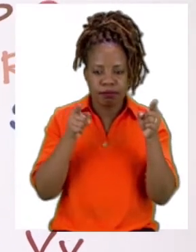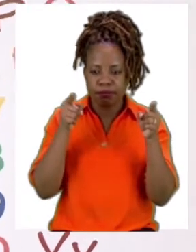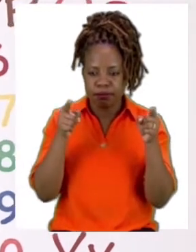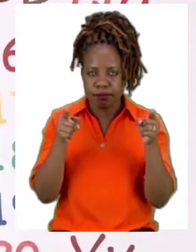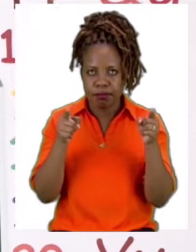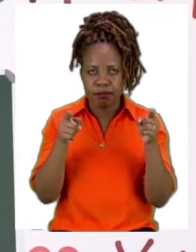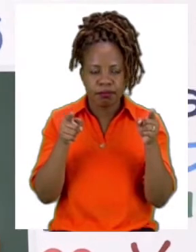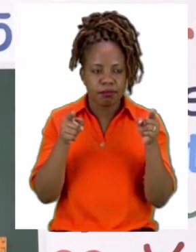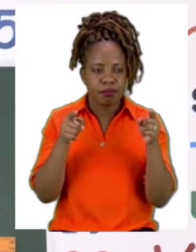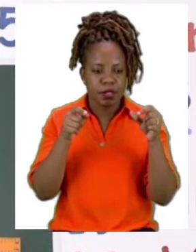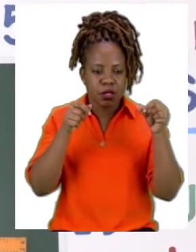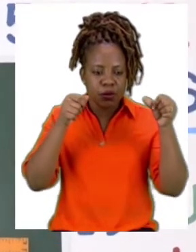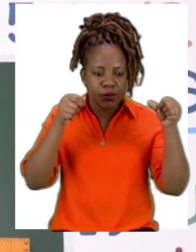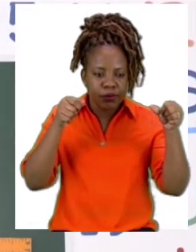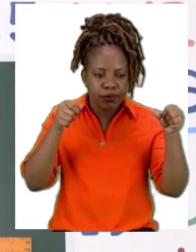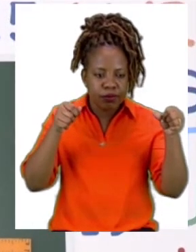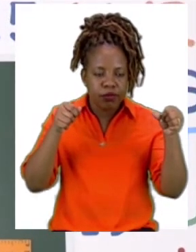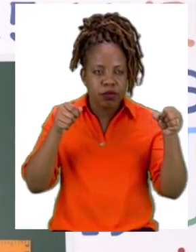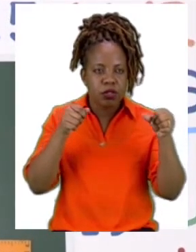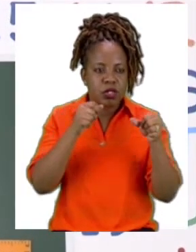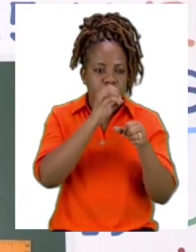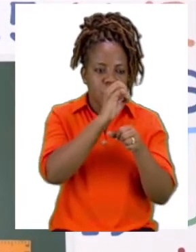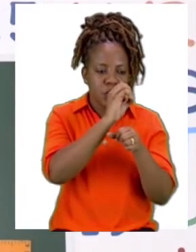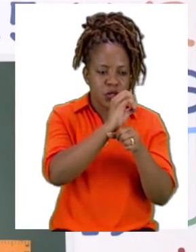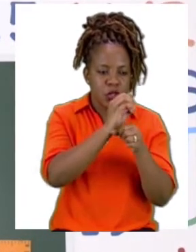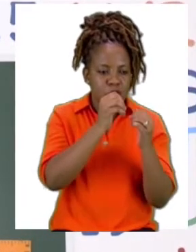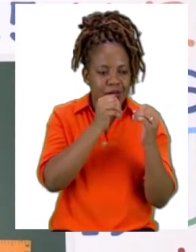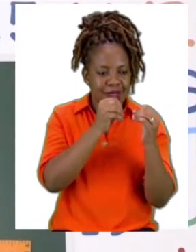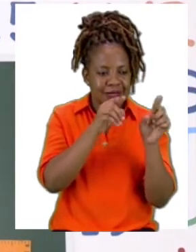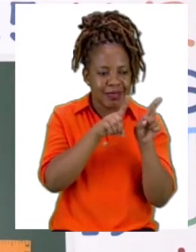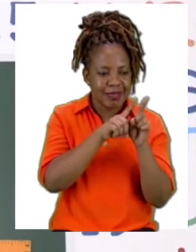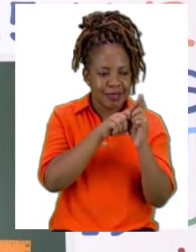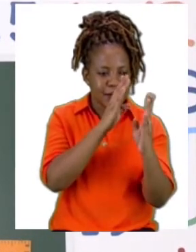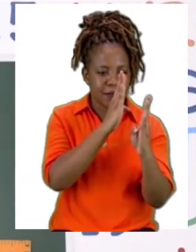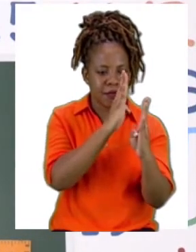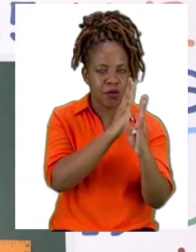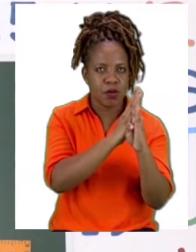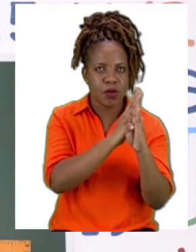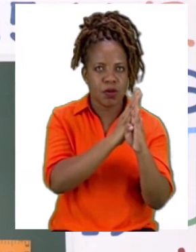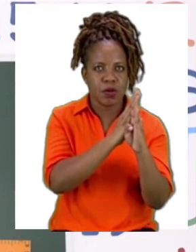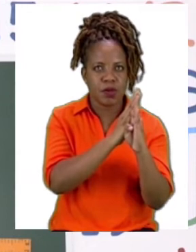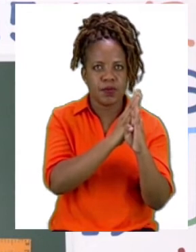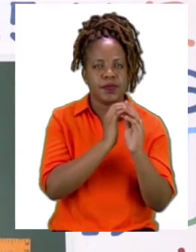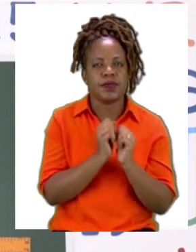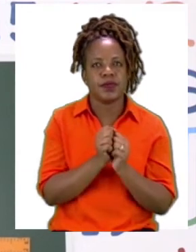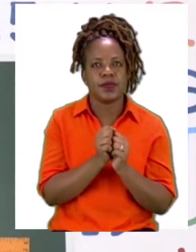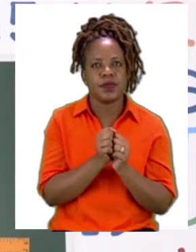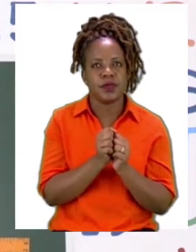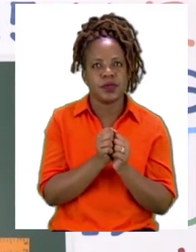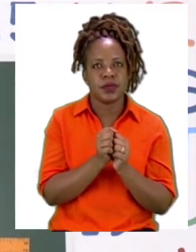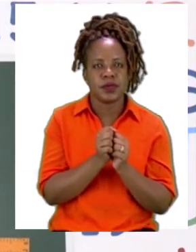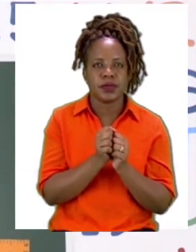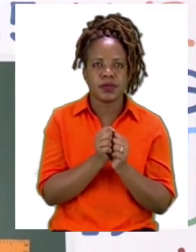ruler right there in line with the zero. When you are done measuring,